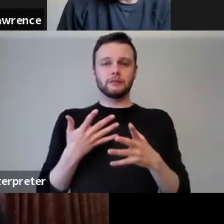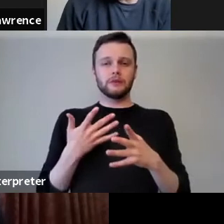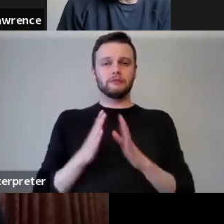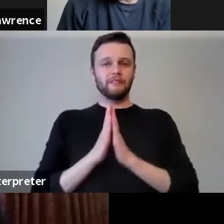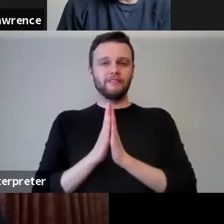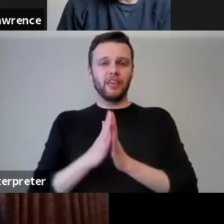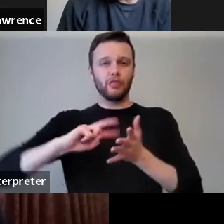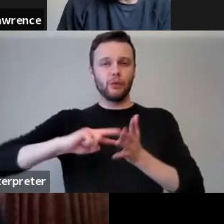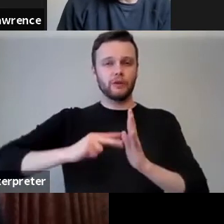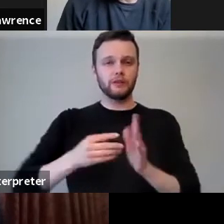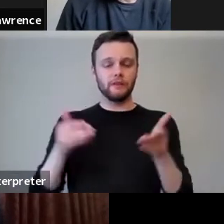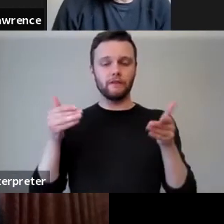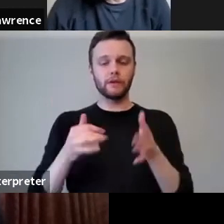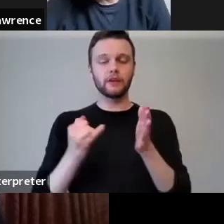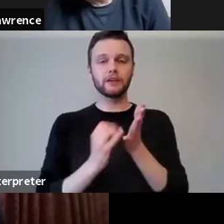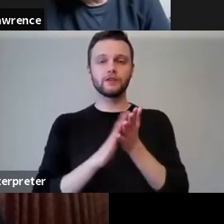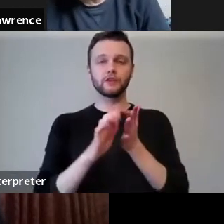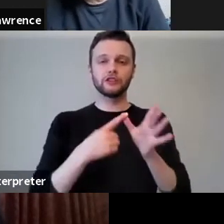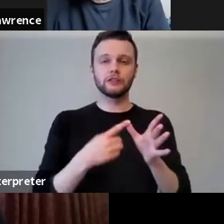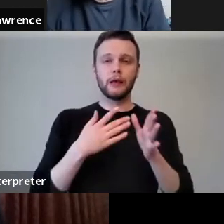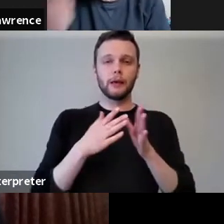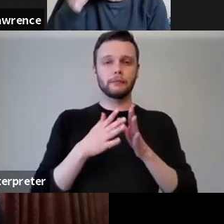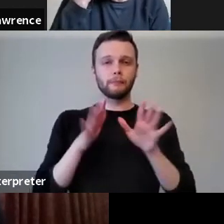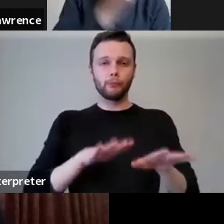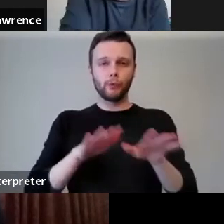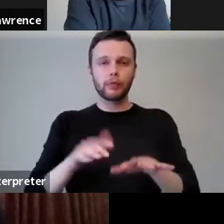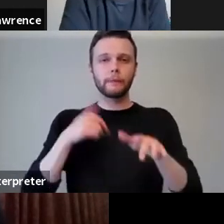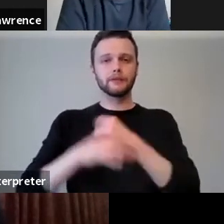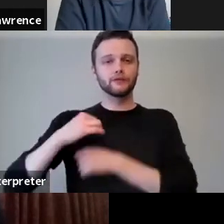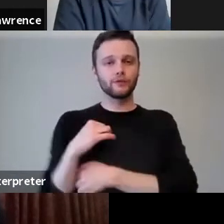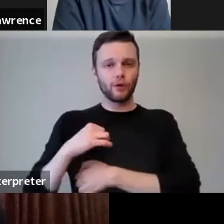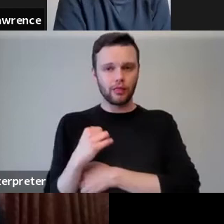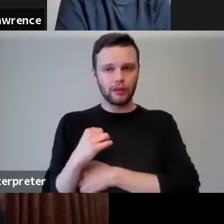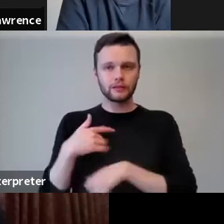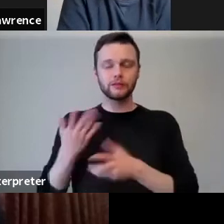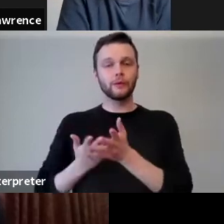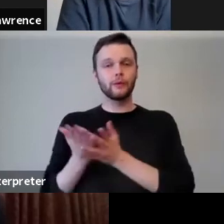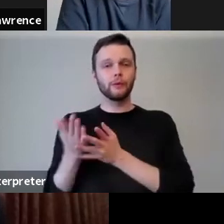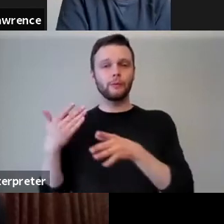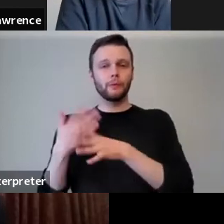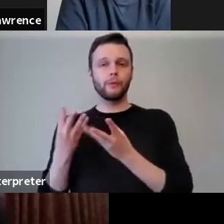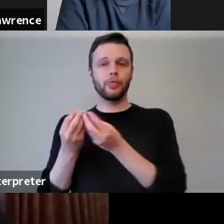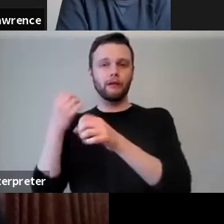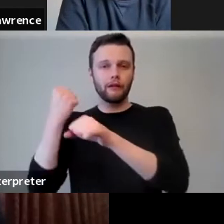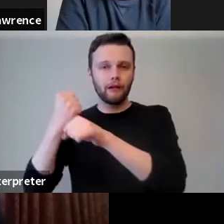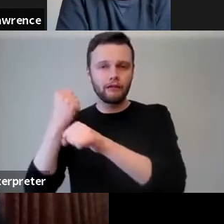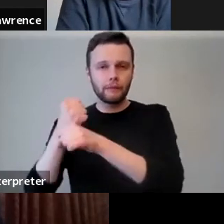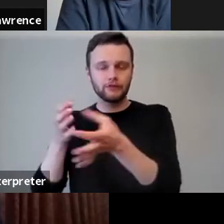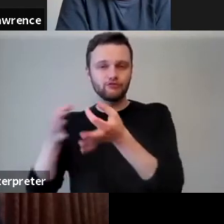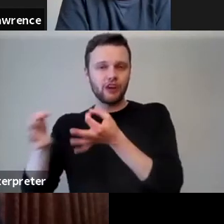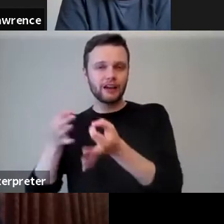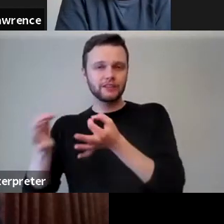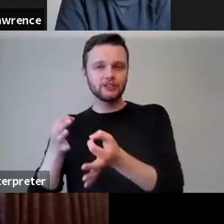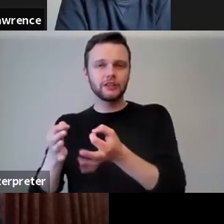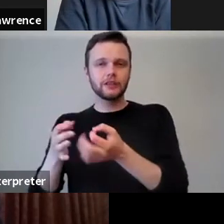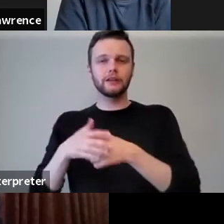represents Shia Muslims in Scotland. So because of that we've been engaged in the government's kind of strategy in